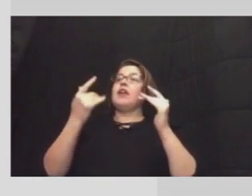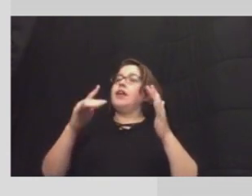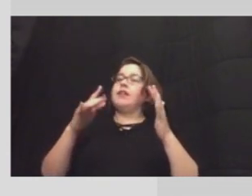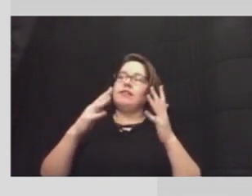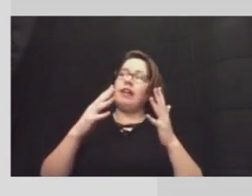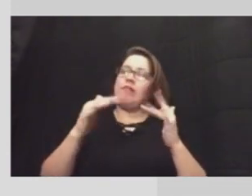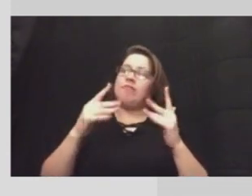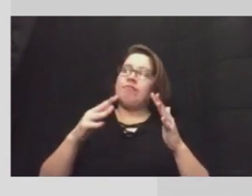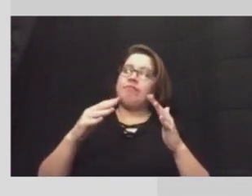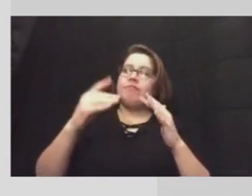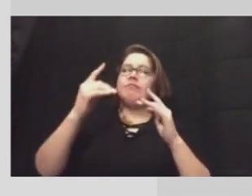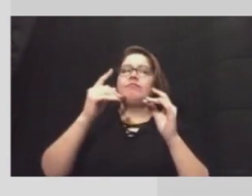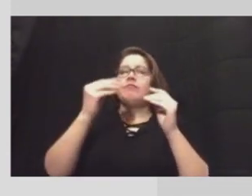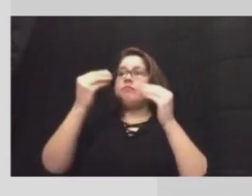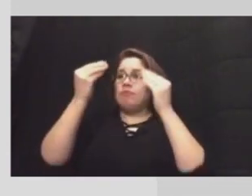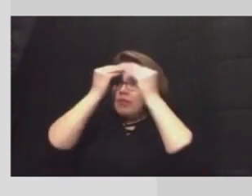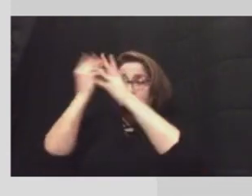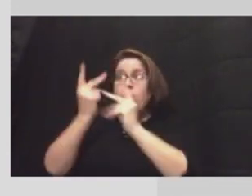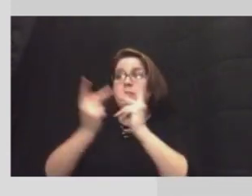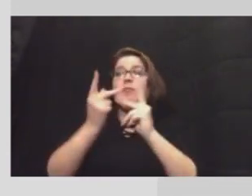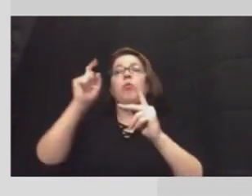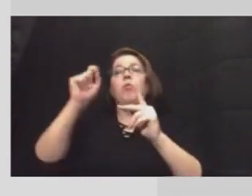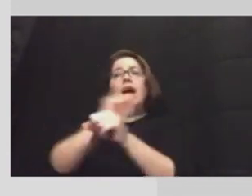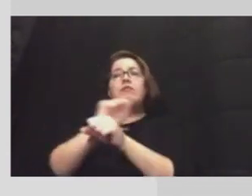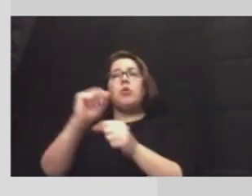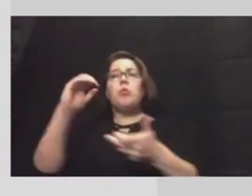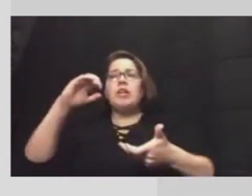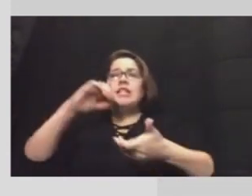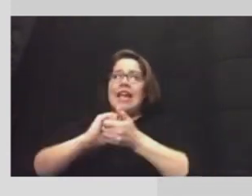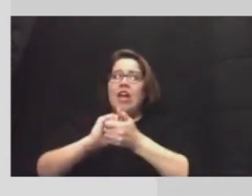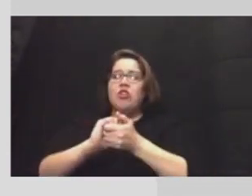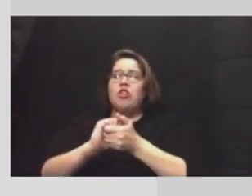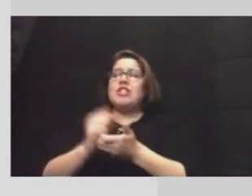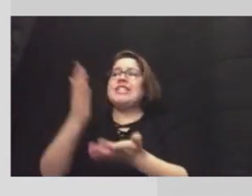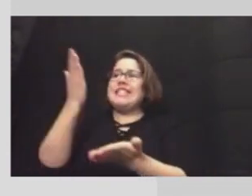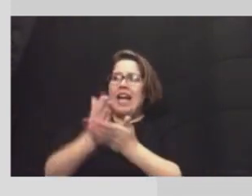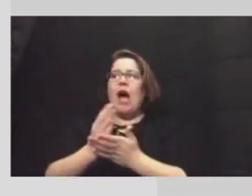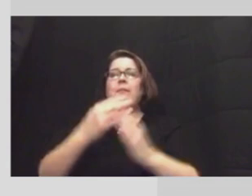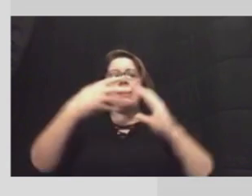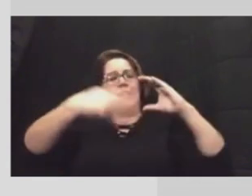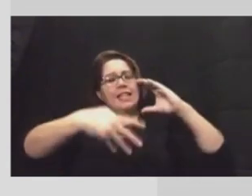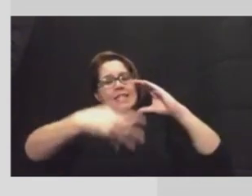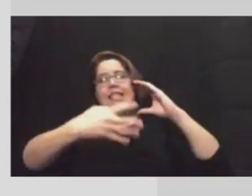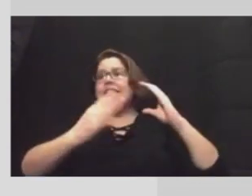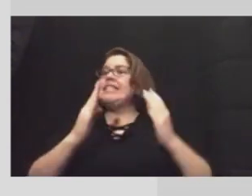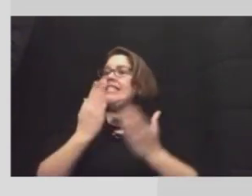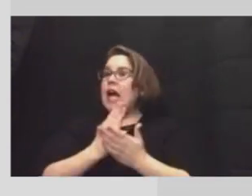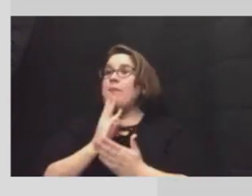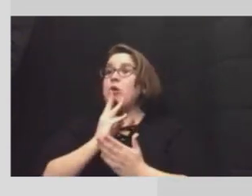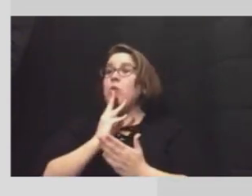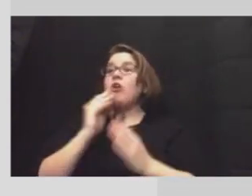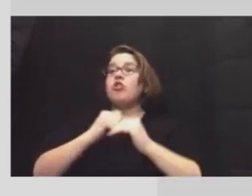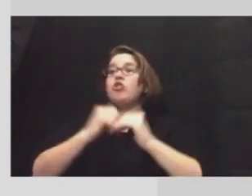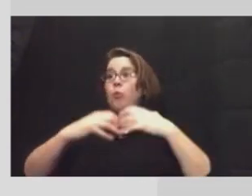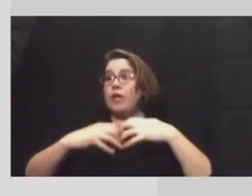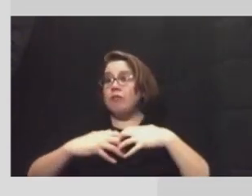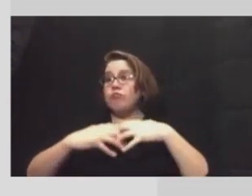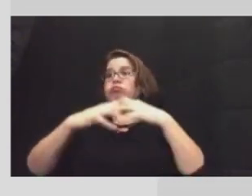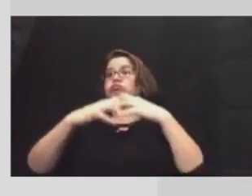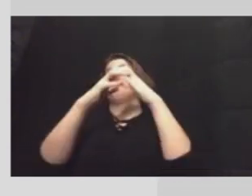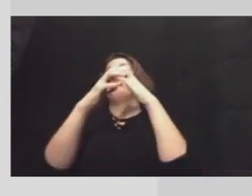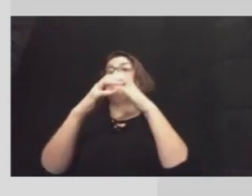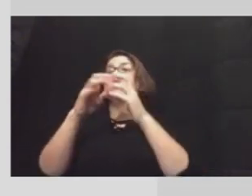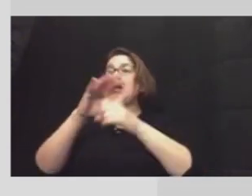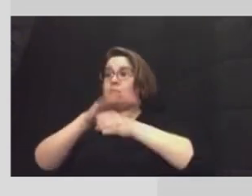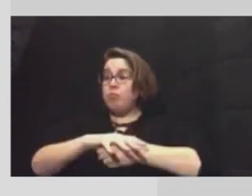that we have to work together to shut these uh places um these leaks down so that we can build that pressure back up and distribute water